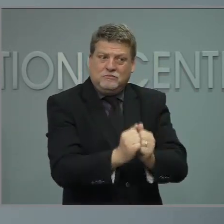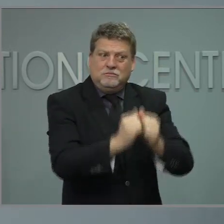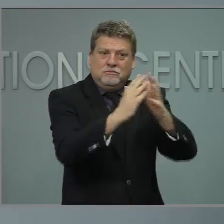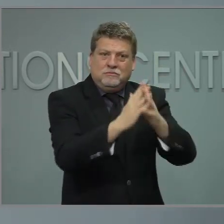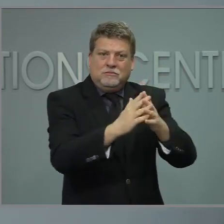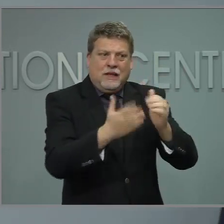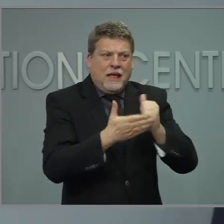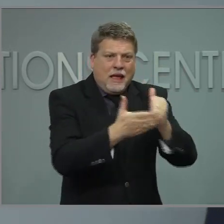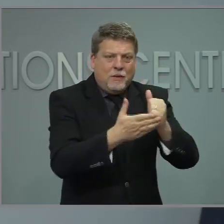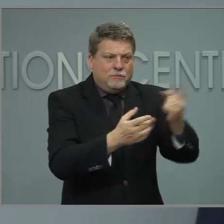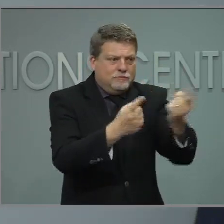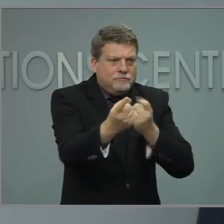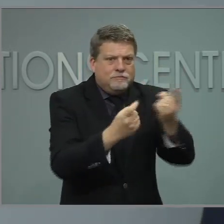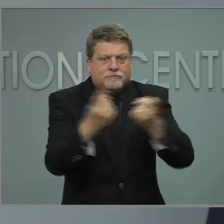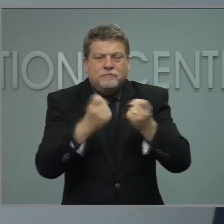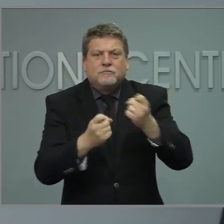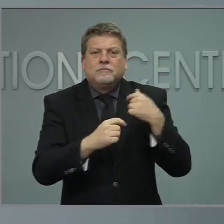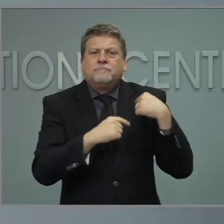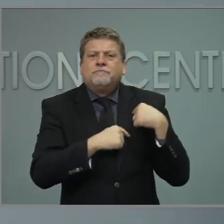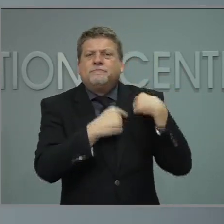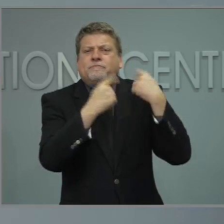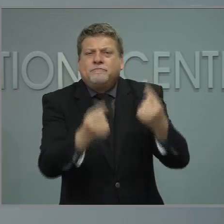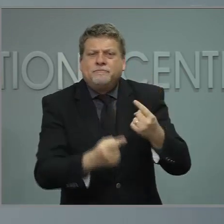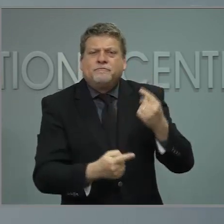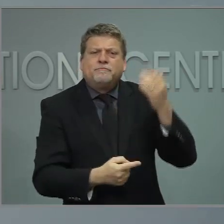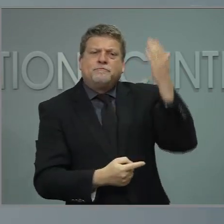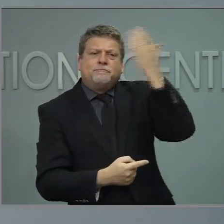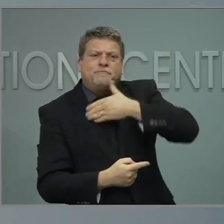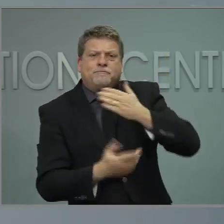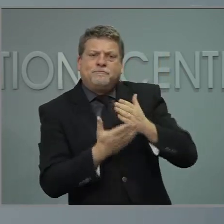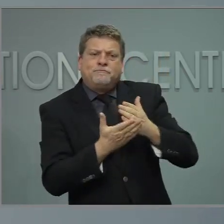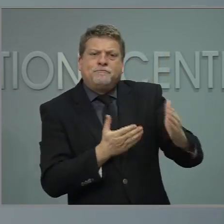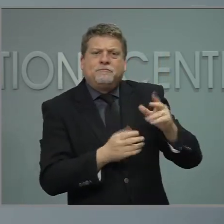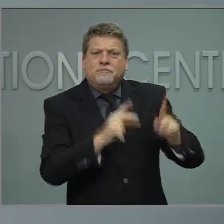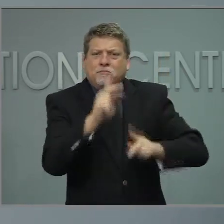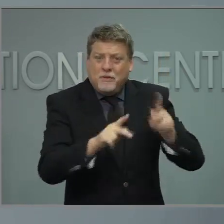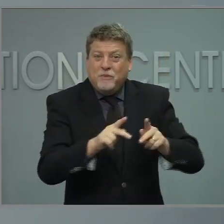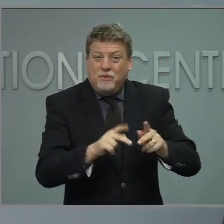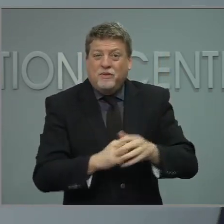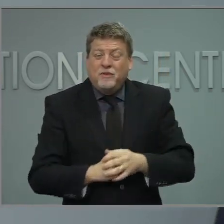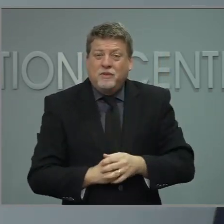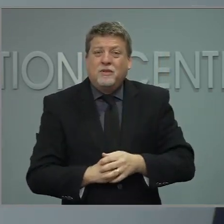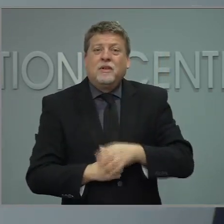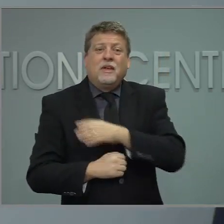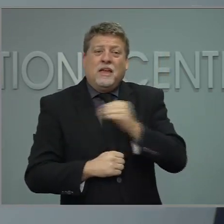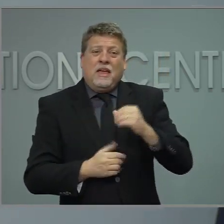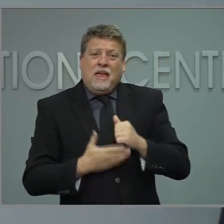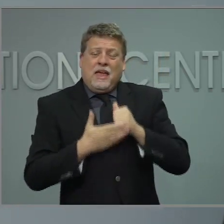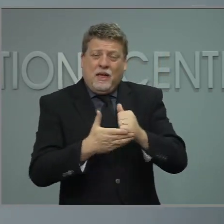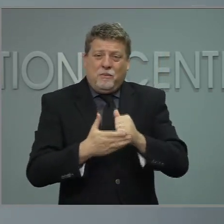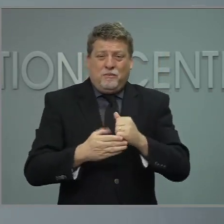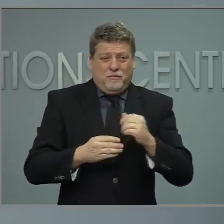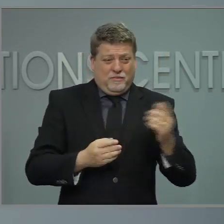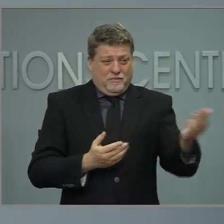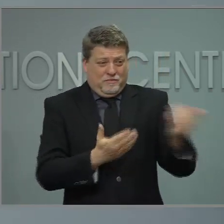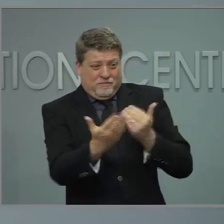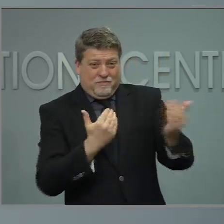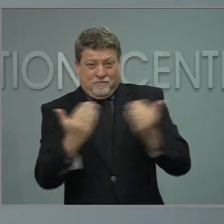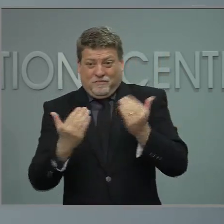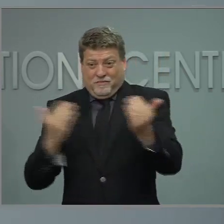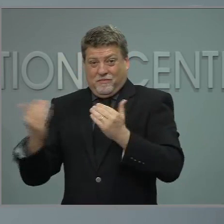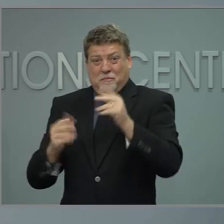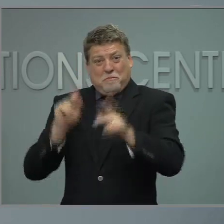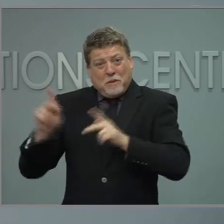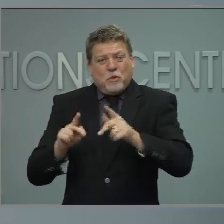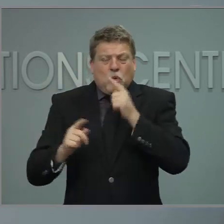-based organizations in their outreach and education efforts and to help match them to our vaccination providers. These regional teams